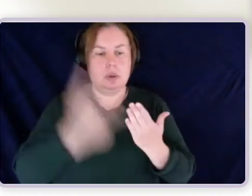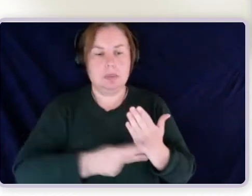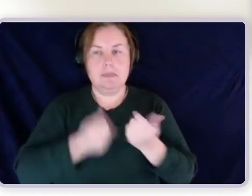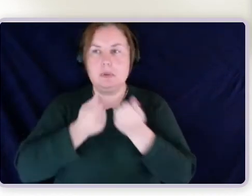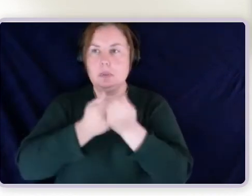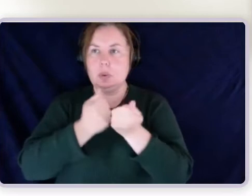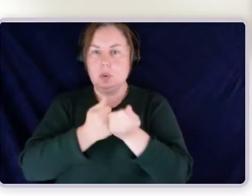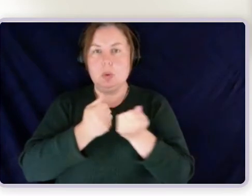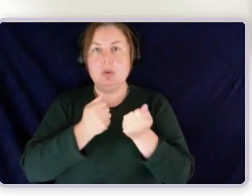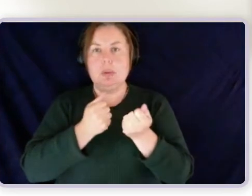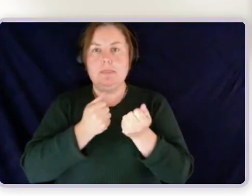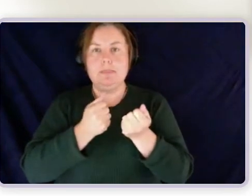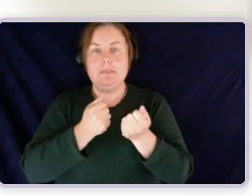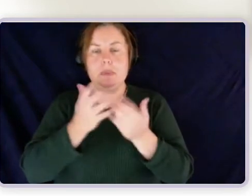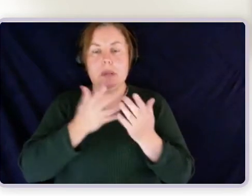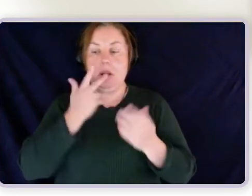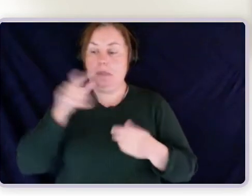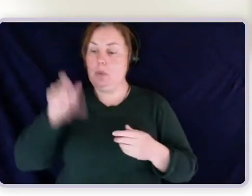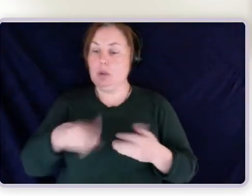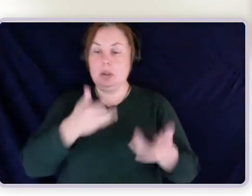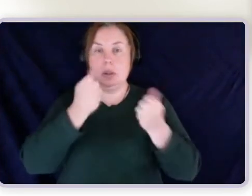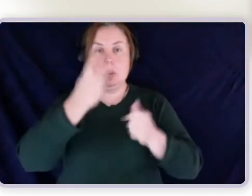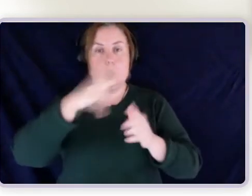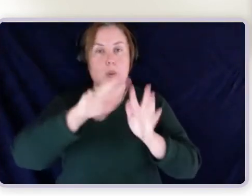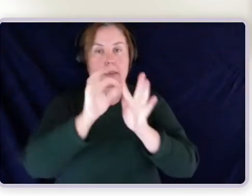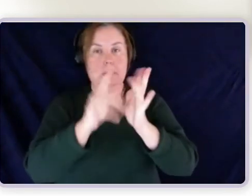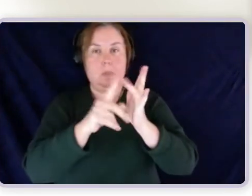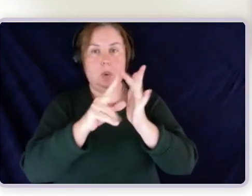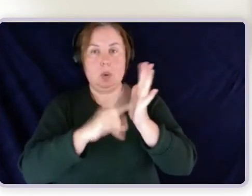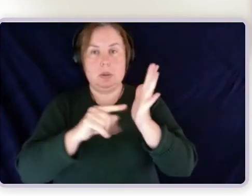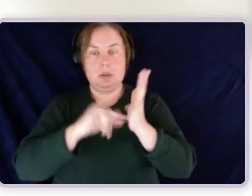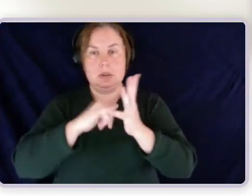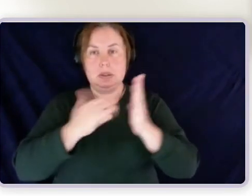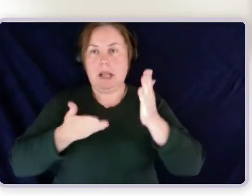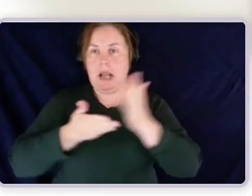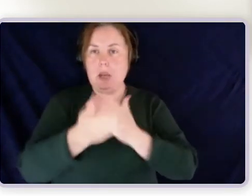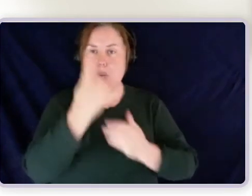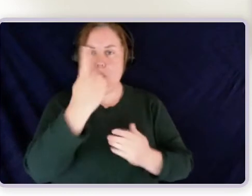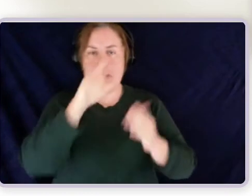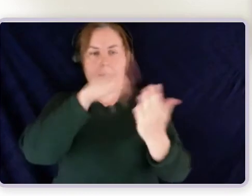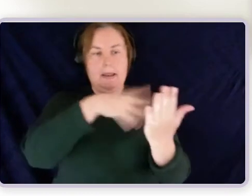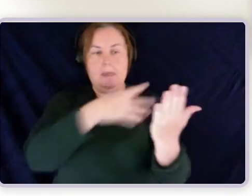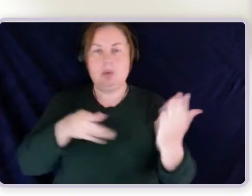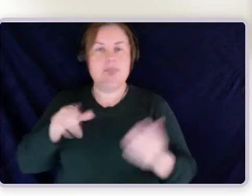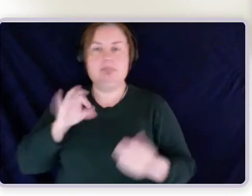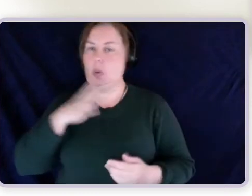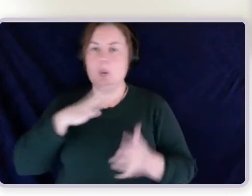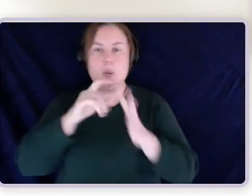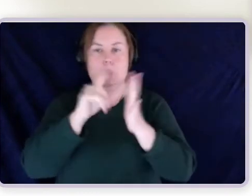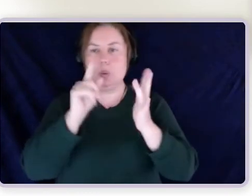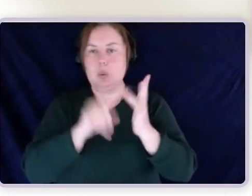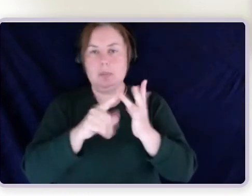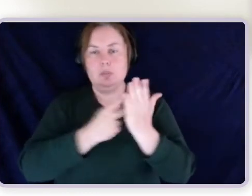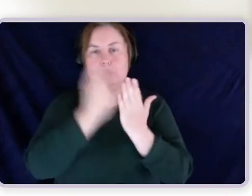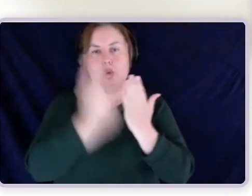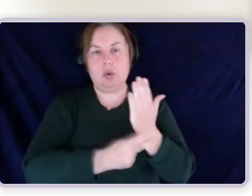20 points under a single table, you don't have to do a program of support. If you have 20 points, but they're spread across